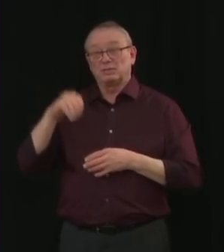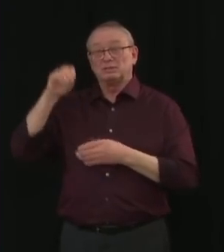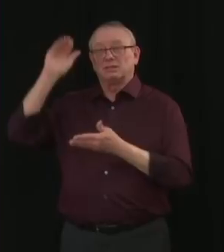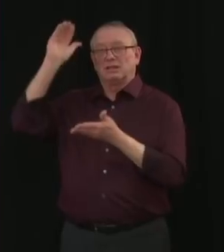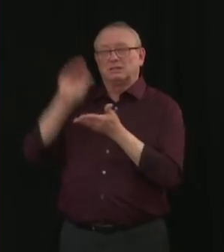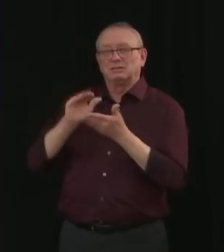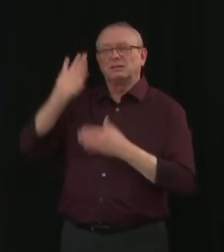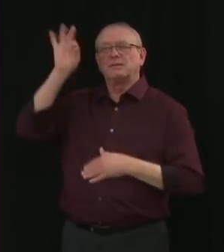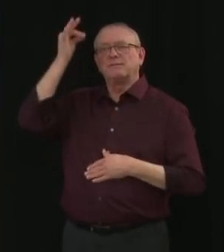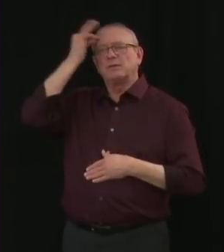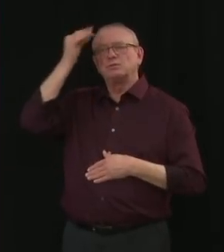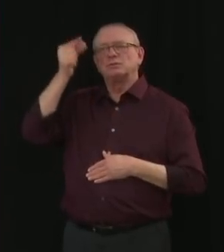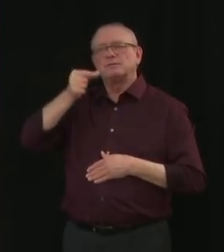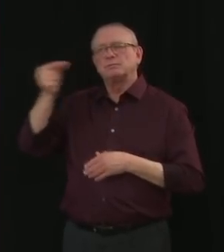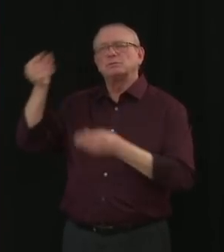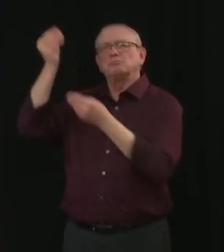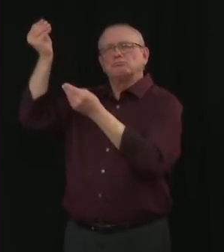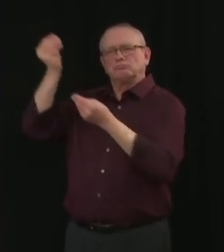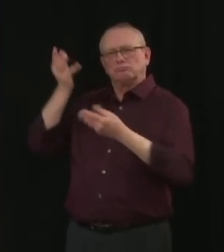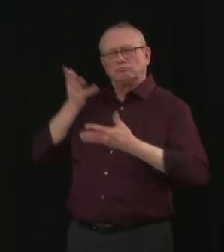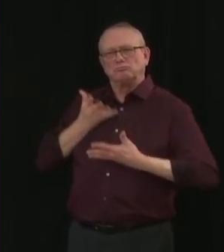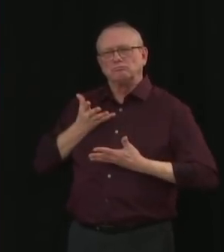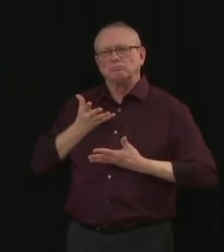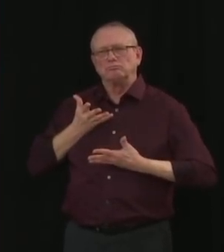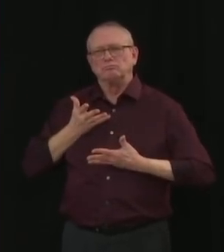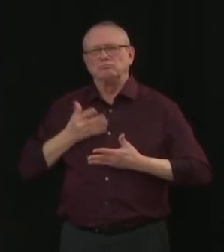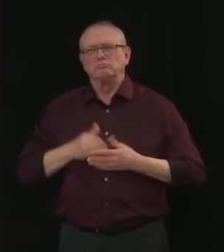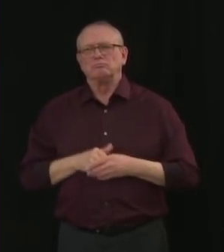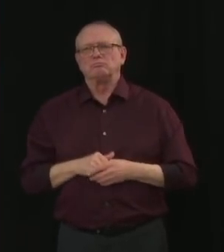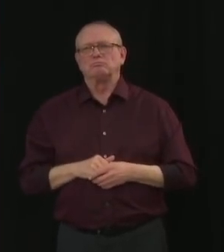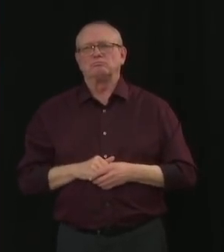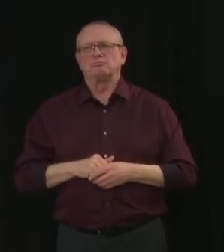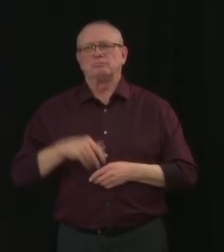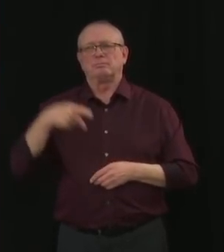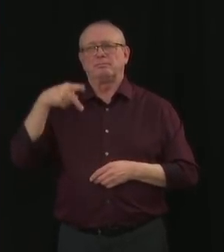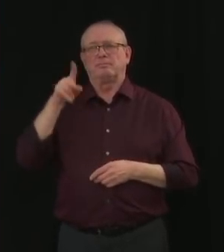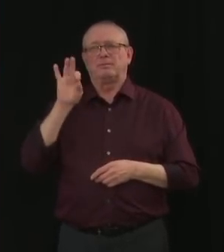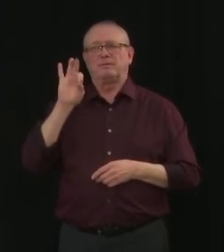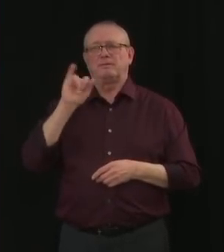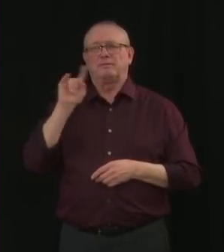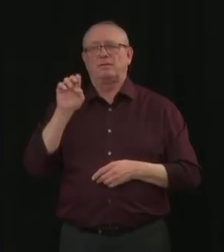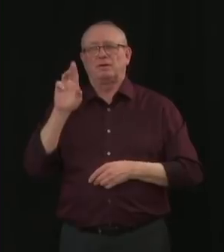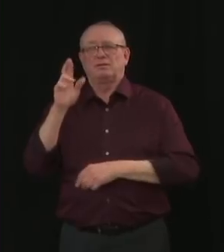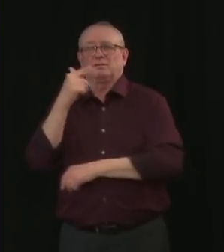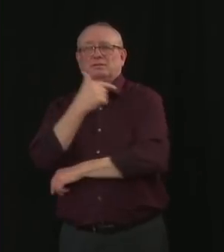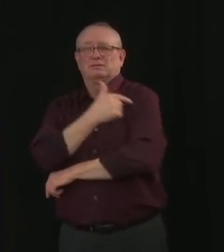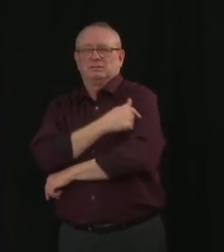get all of the Pfizer vaccine doses that we were promised for the first quarter of this year,